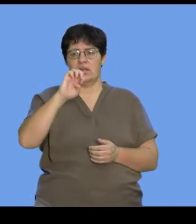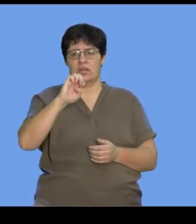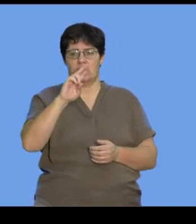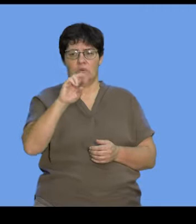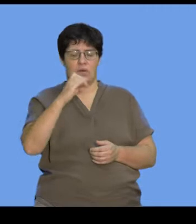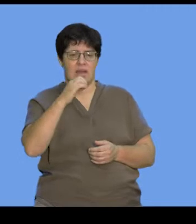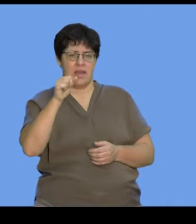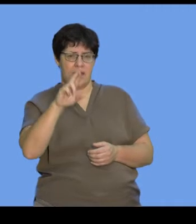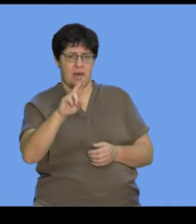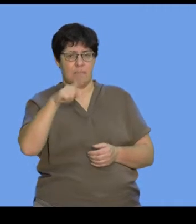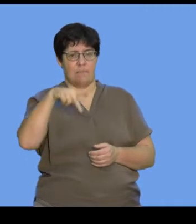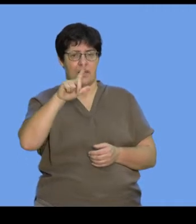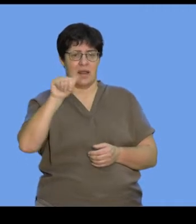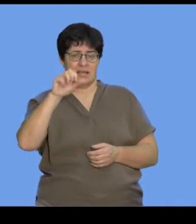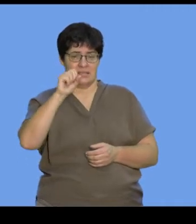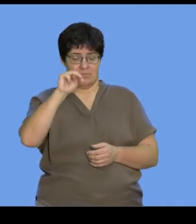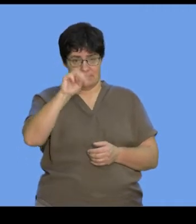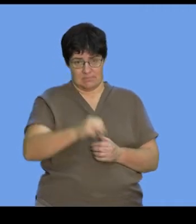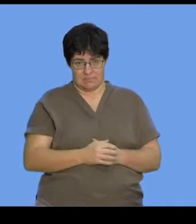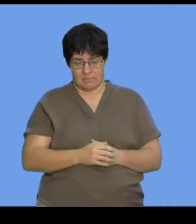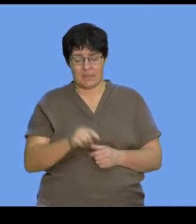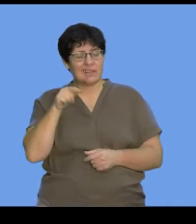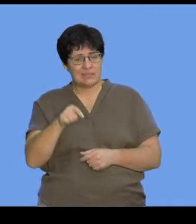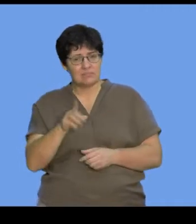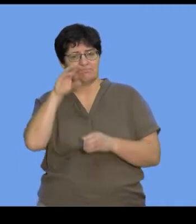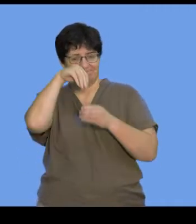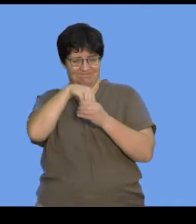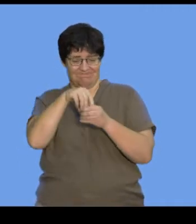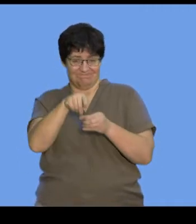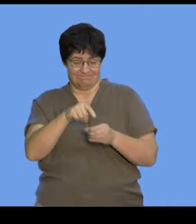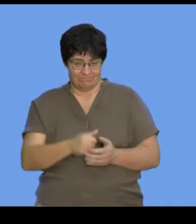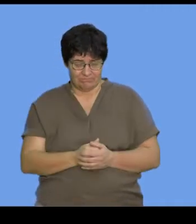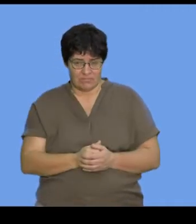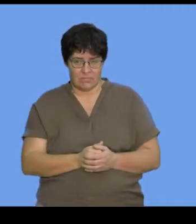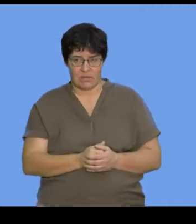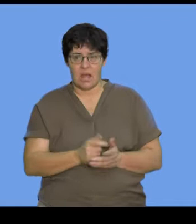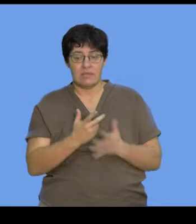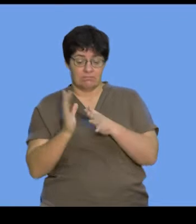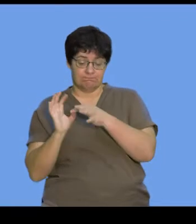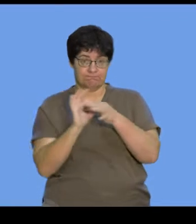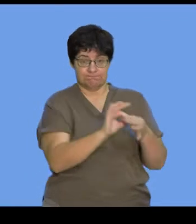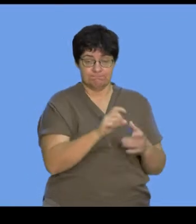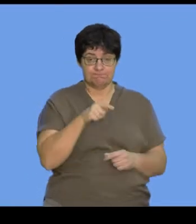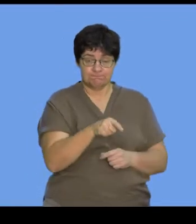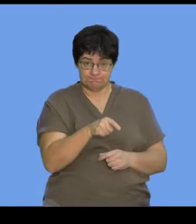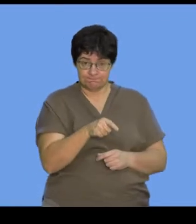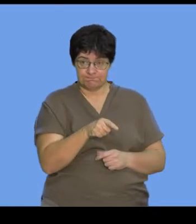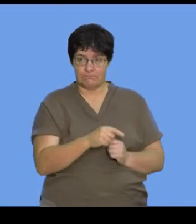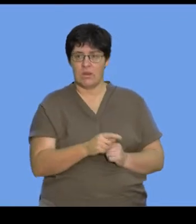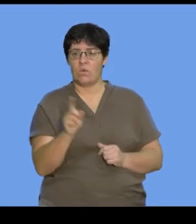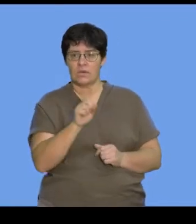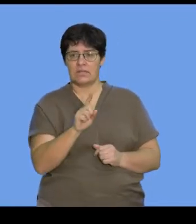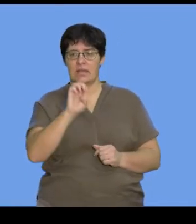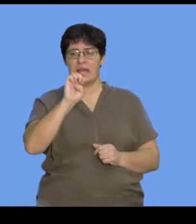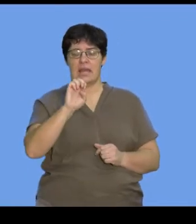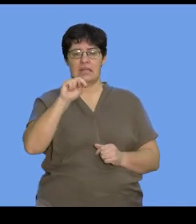So, the liquid contents of the internal part of the nucleus is called the nucleoplasm. And closely associated with the nucleus is the